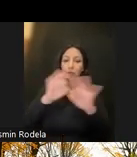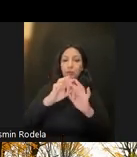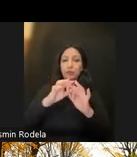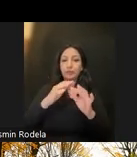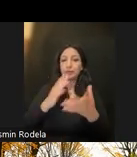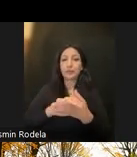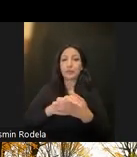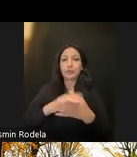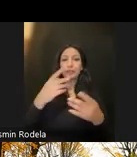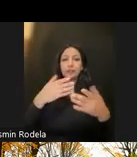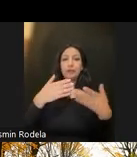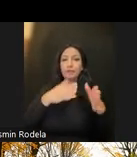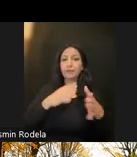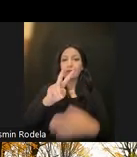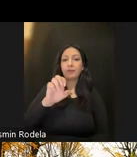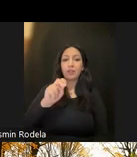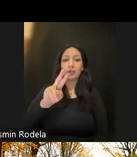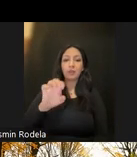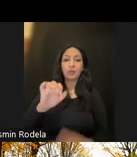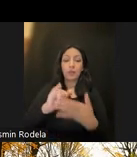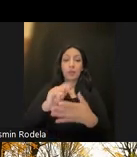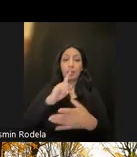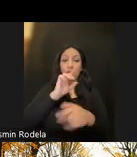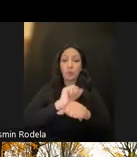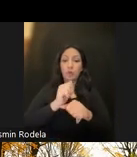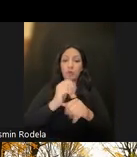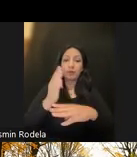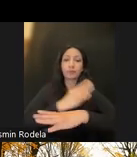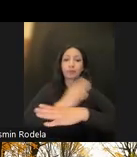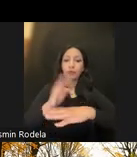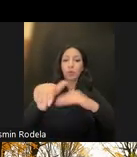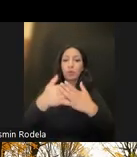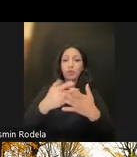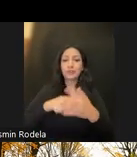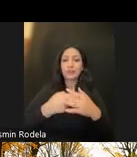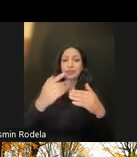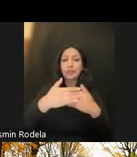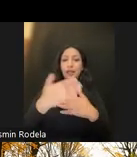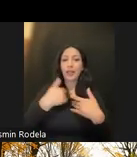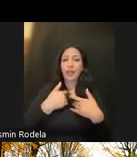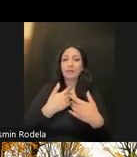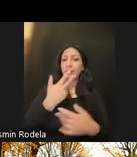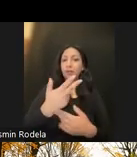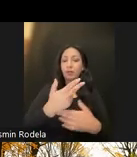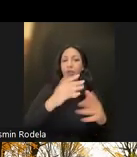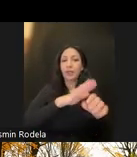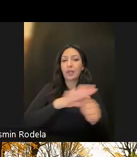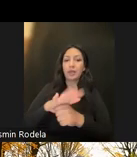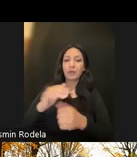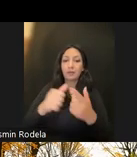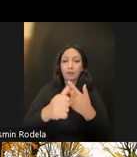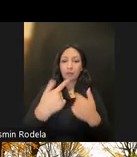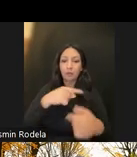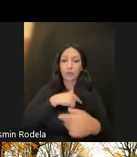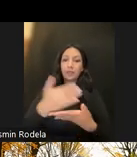At a very high level, I would say that the work across this initiative falls into three buckets. The first, which is where we are right now, is